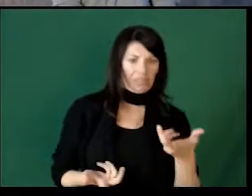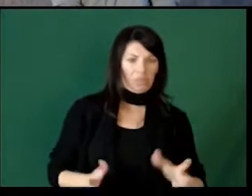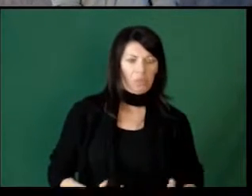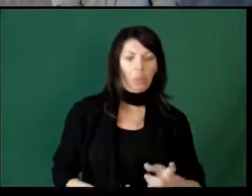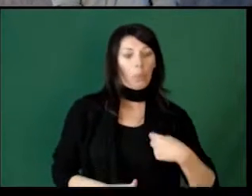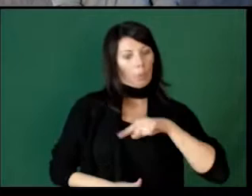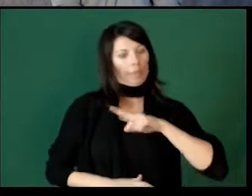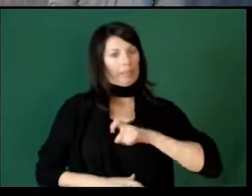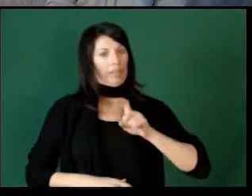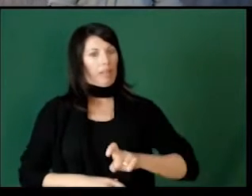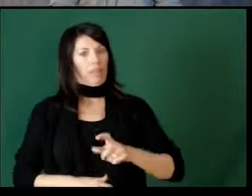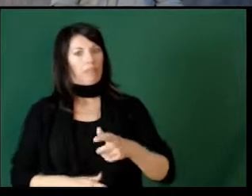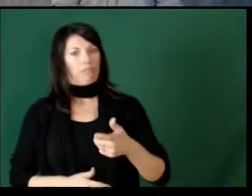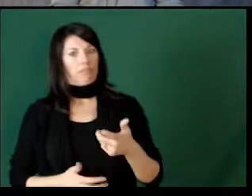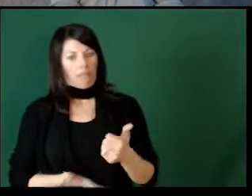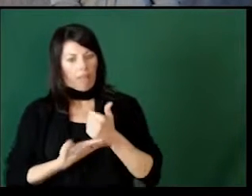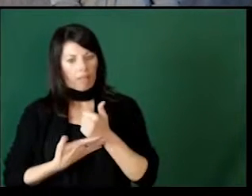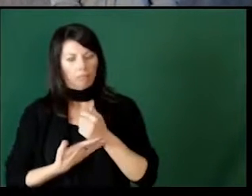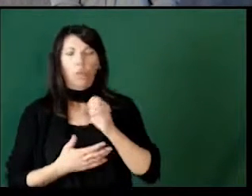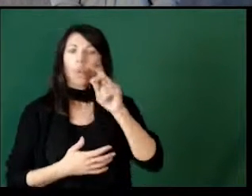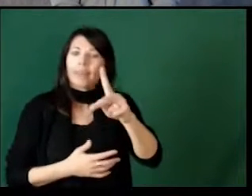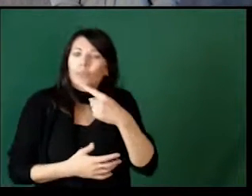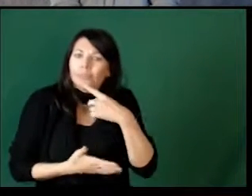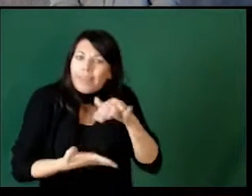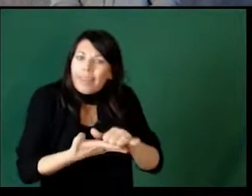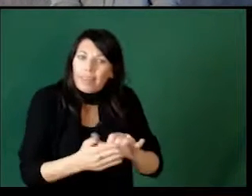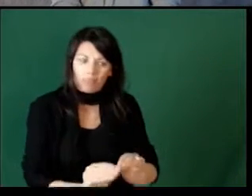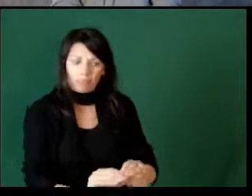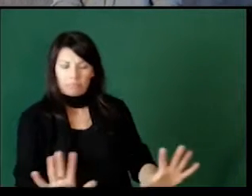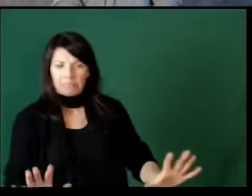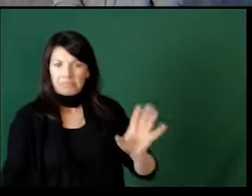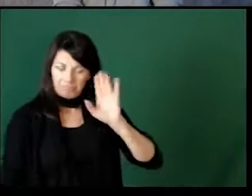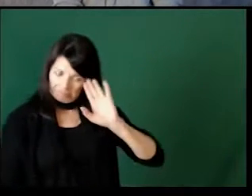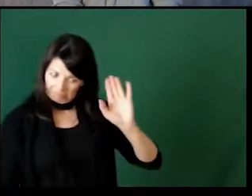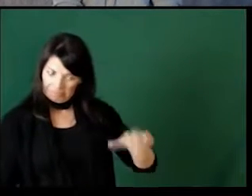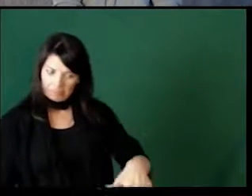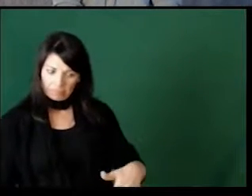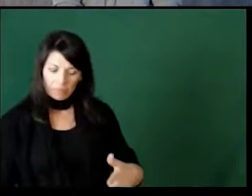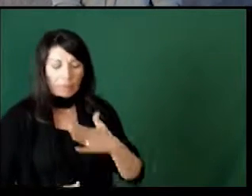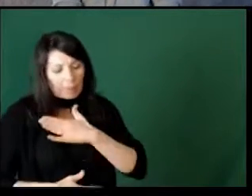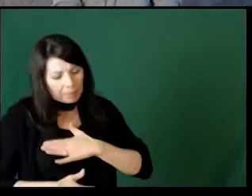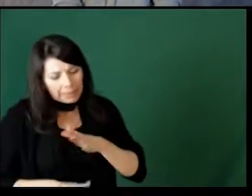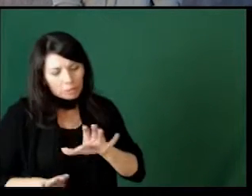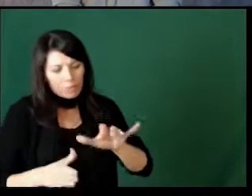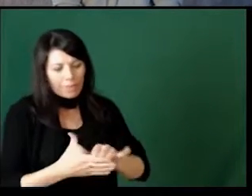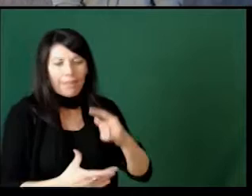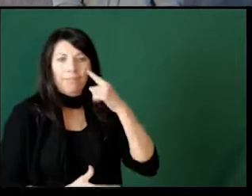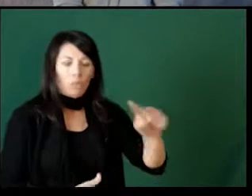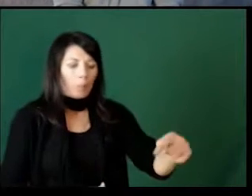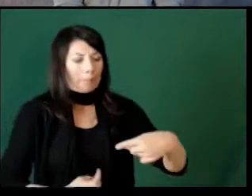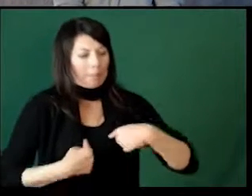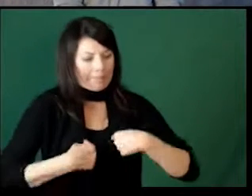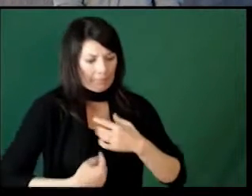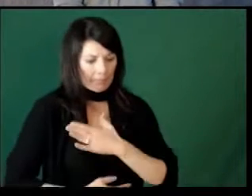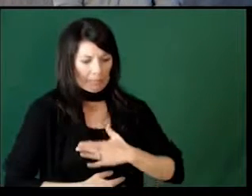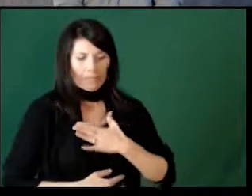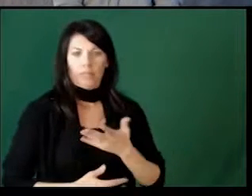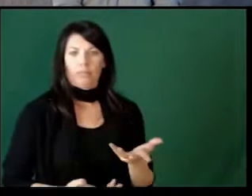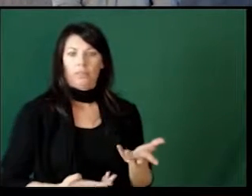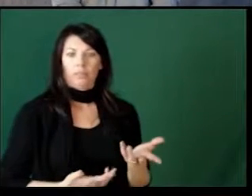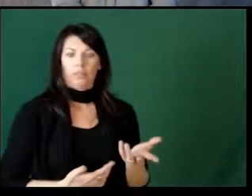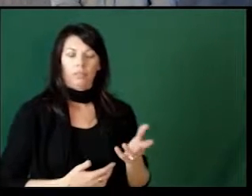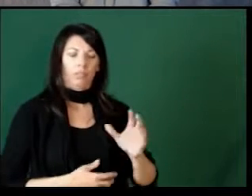not interested at all in that. We need the help. Sometimes it's okay to phrase it that way with kids and just say, would you do this just for me?